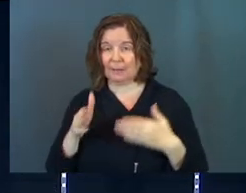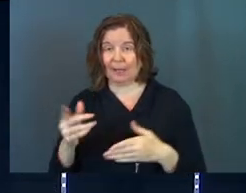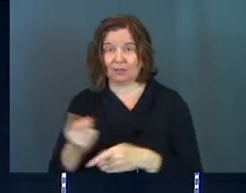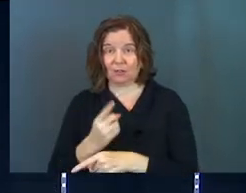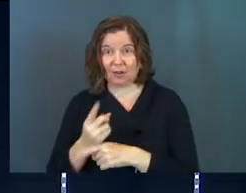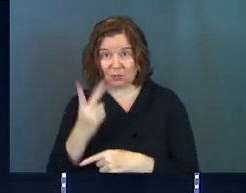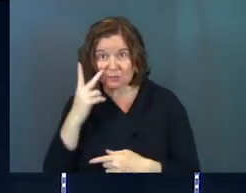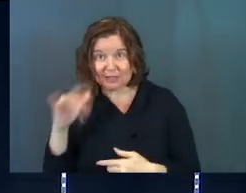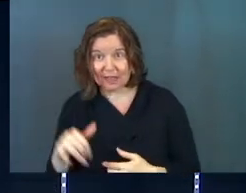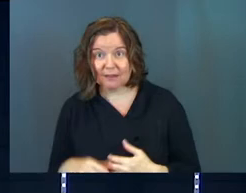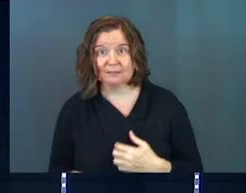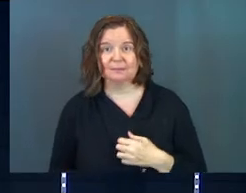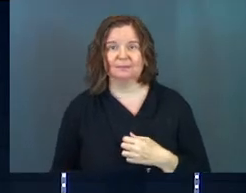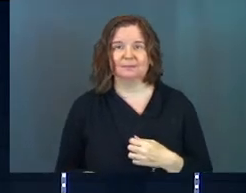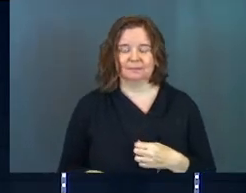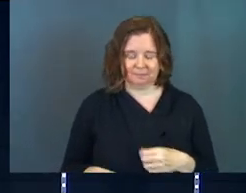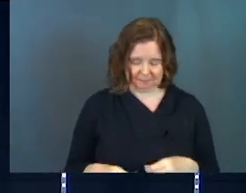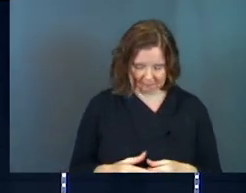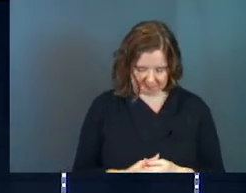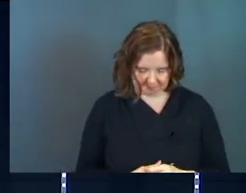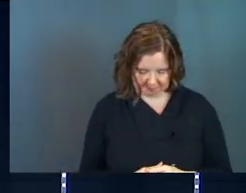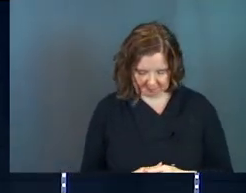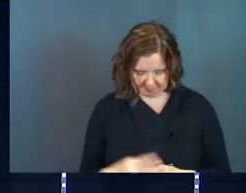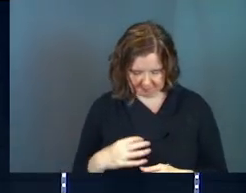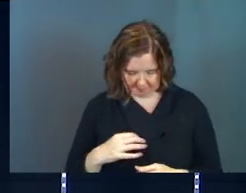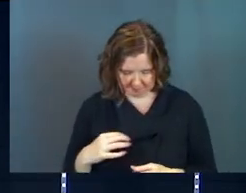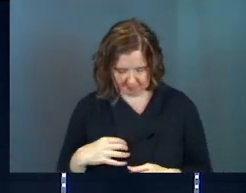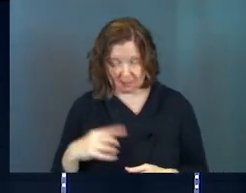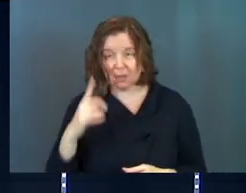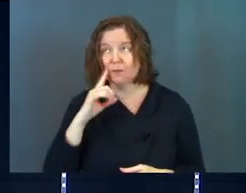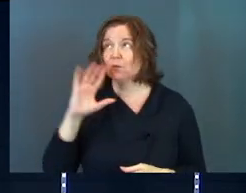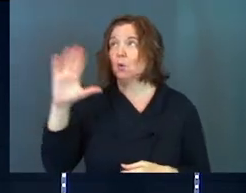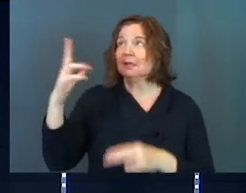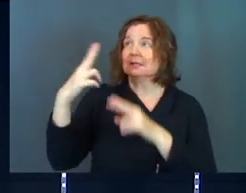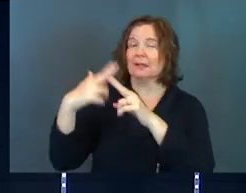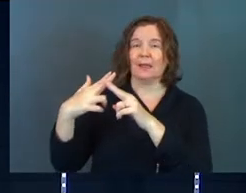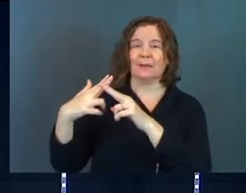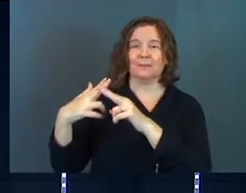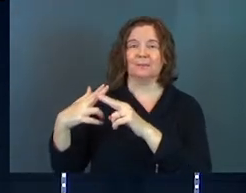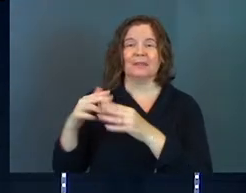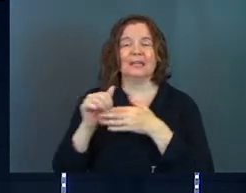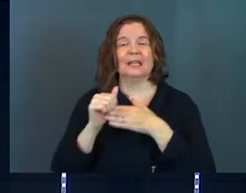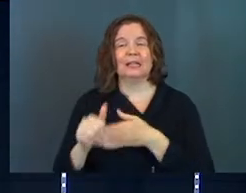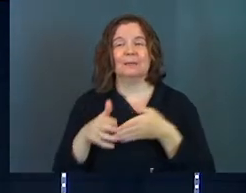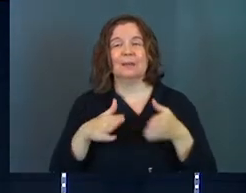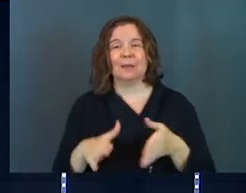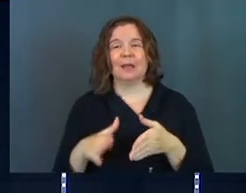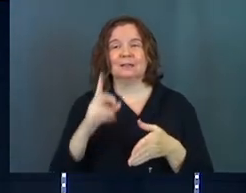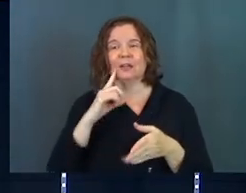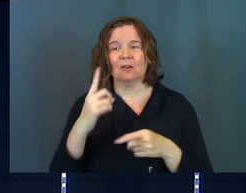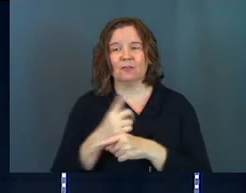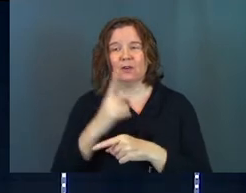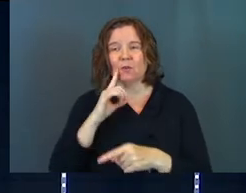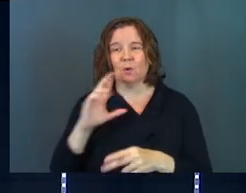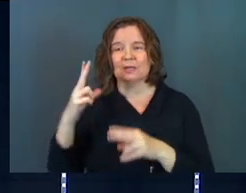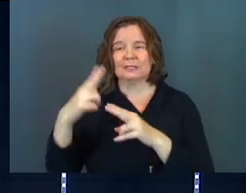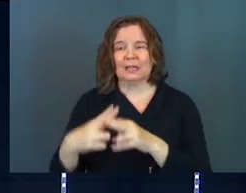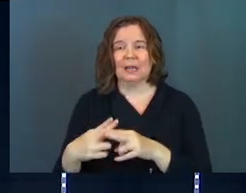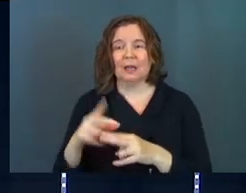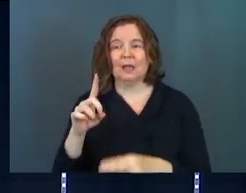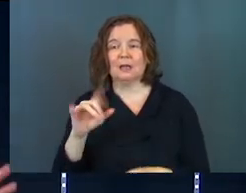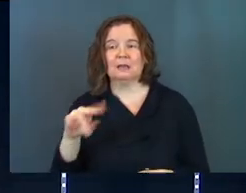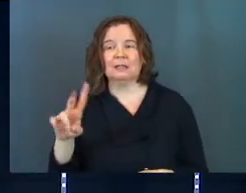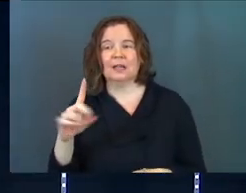Do you see it? For his namesake. He leads me in paths of righteousness for his namesake. David